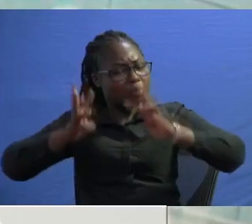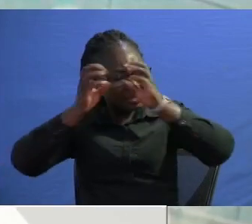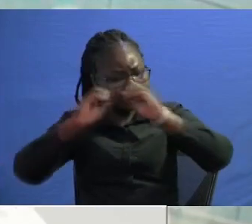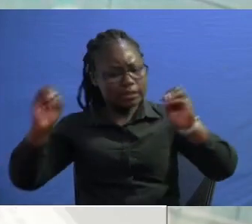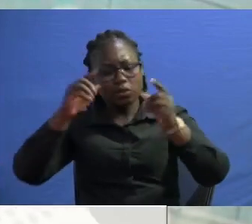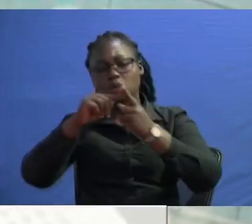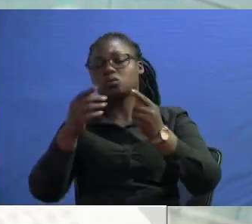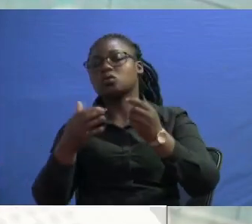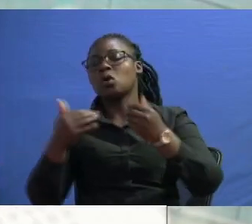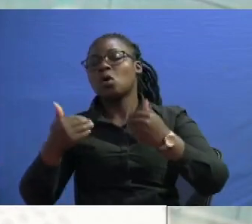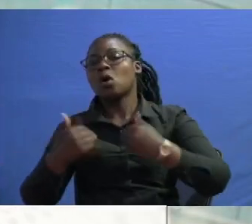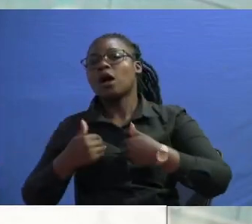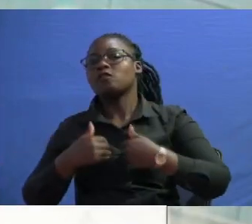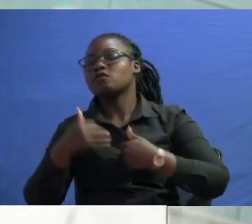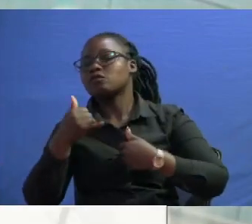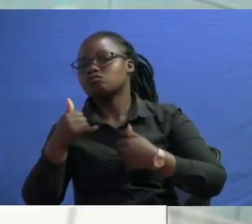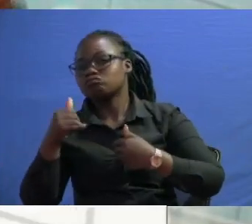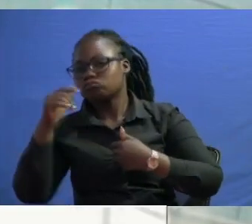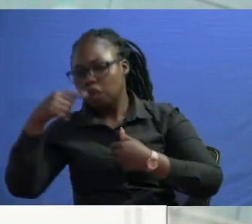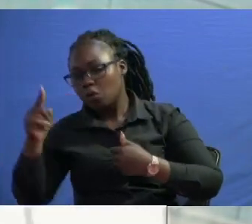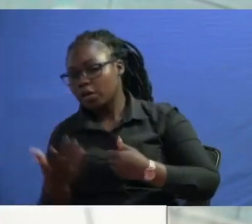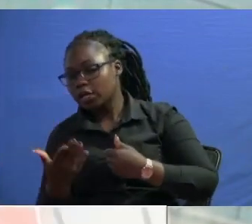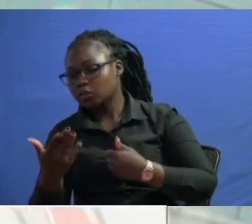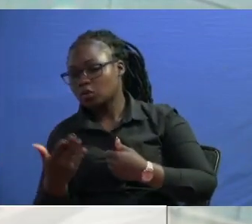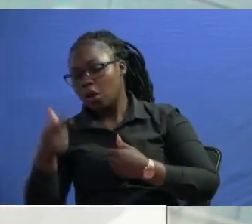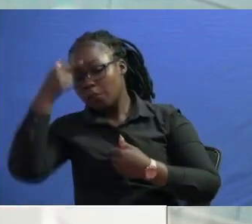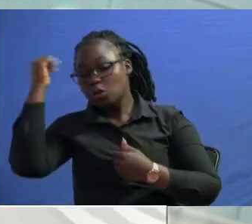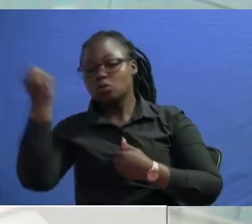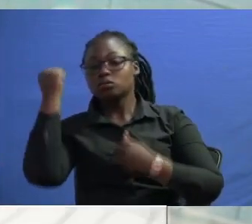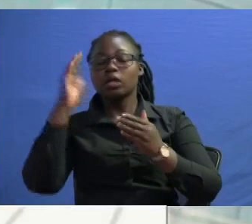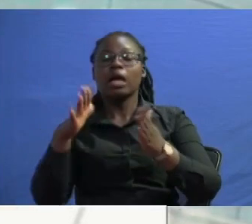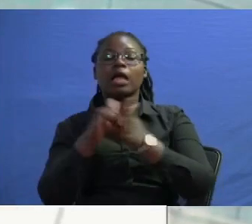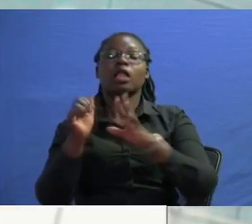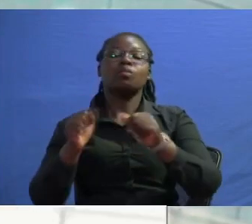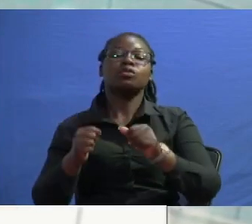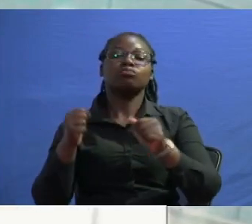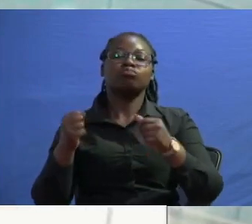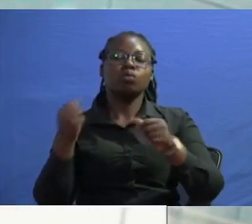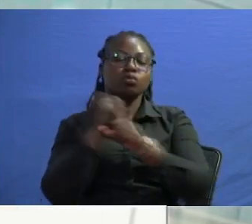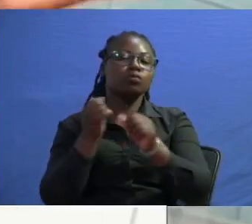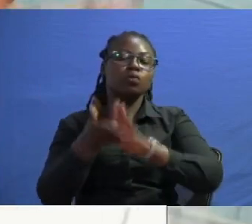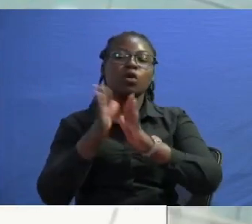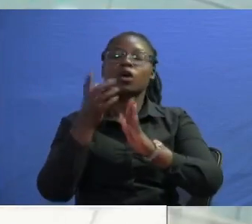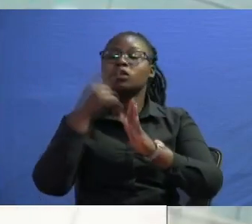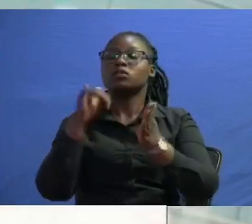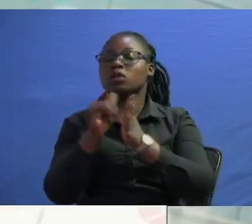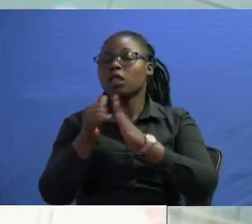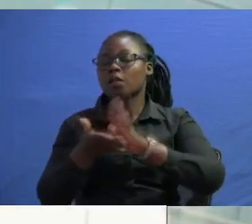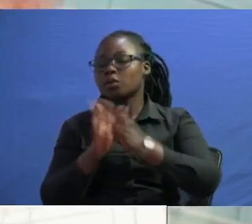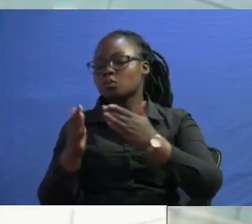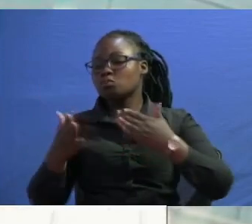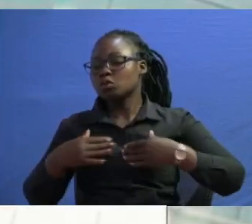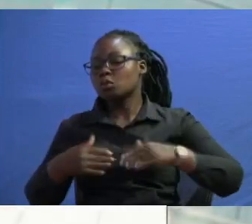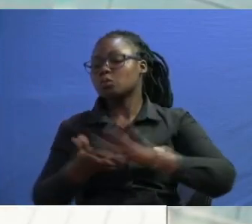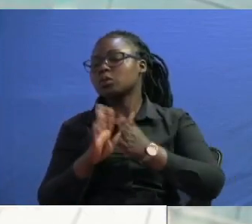it they're only pinning down william ruto with it because it's a populist politics where they can play very quickly so that people can be very sad that